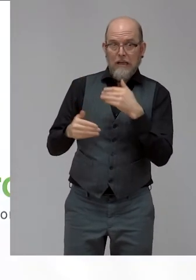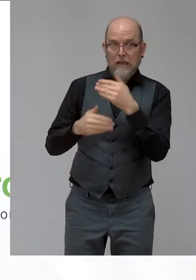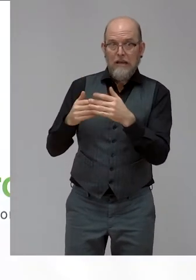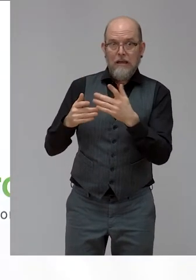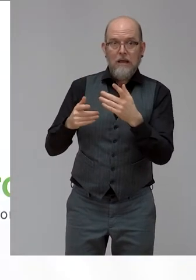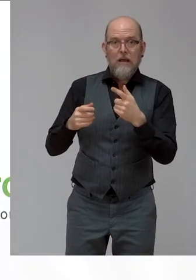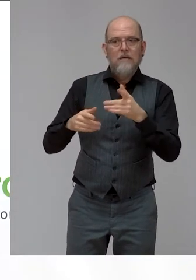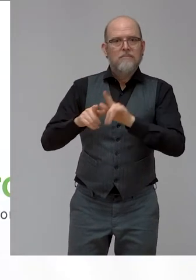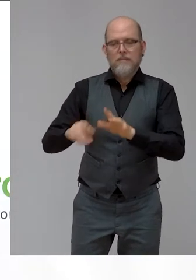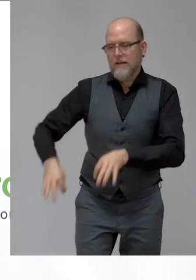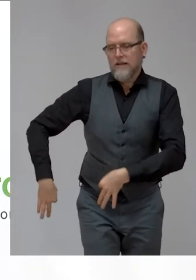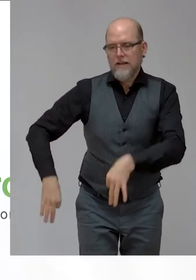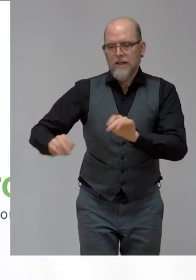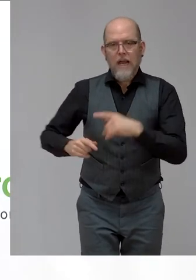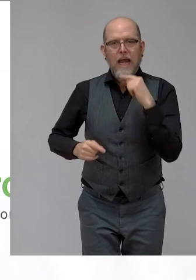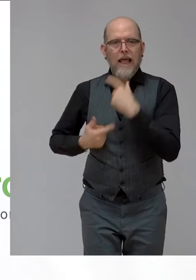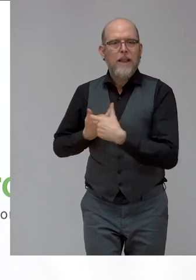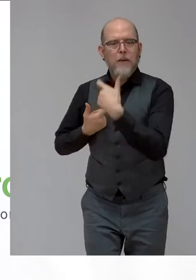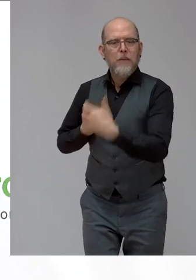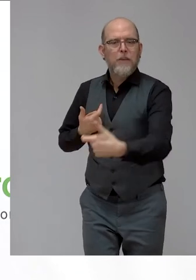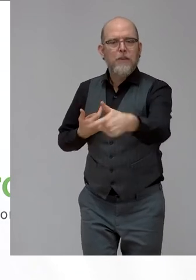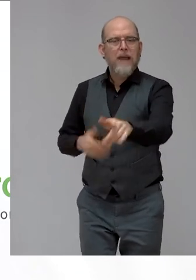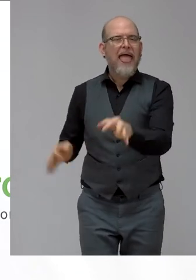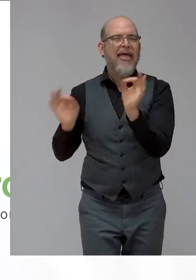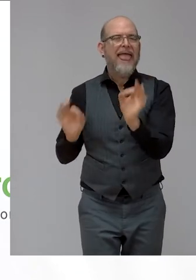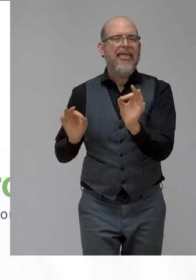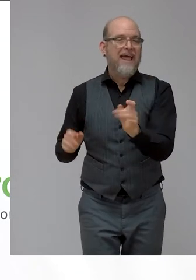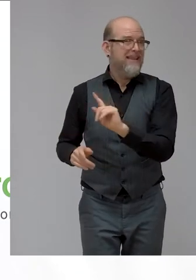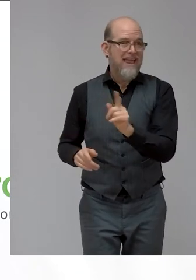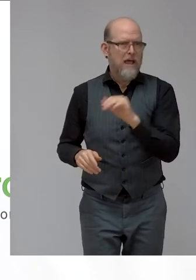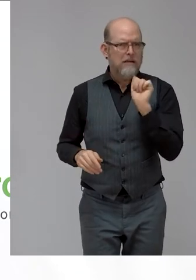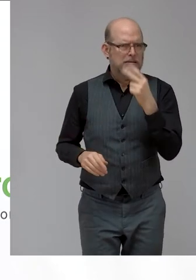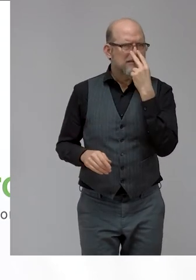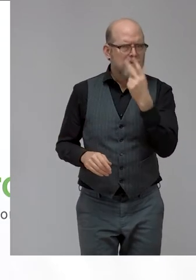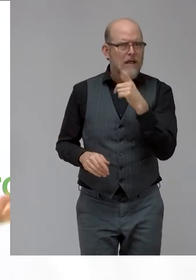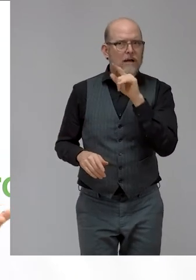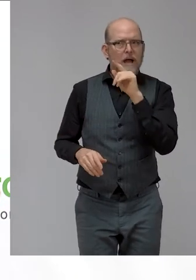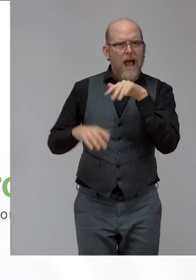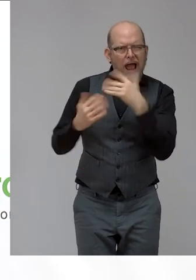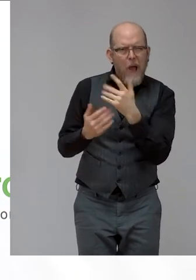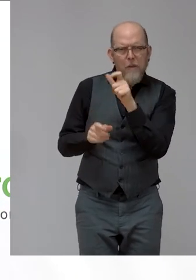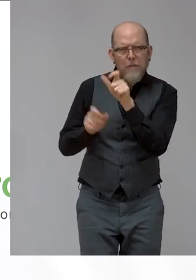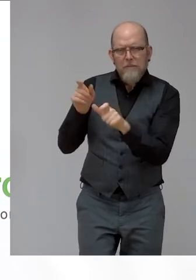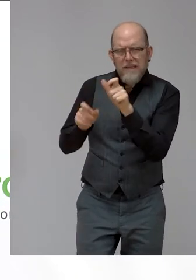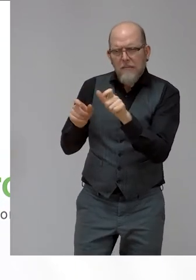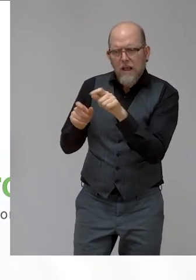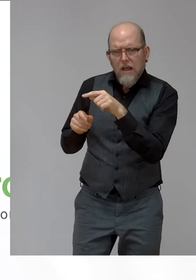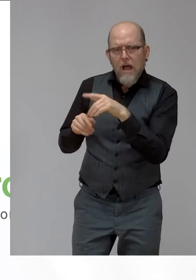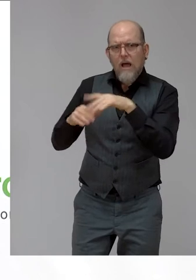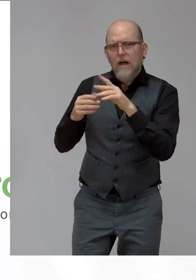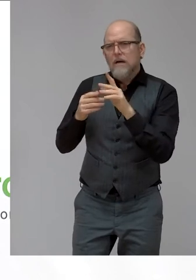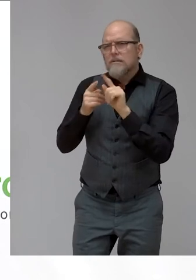perspective of how do you bring it to the people who are in the most remote of villages? How do you reach